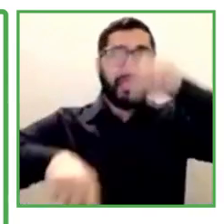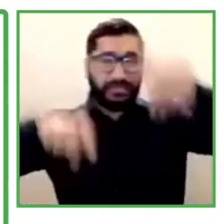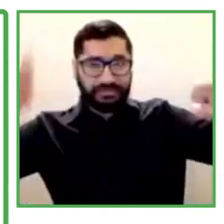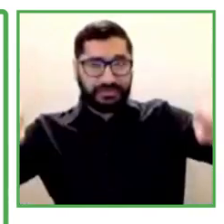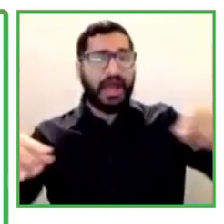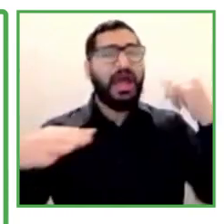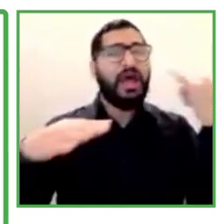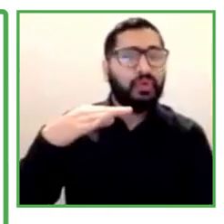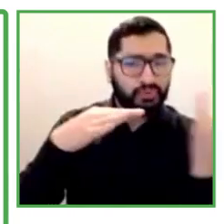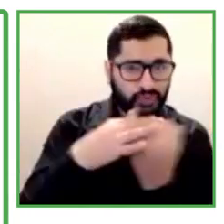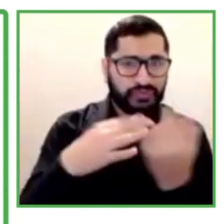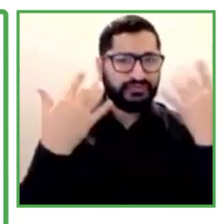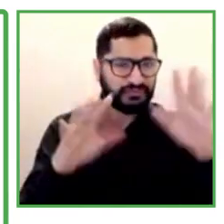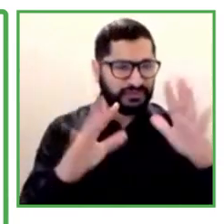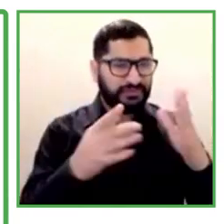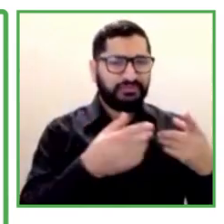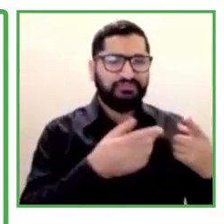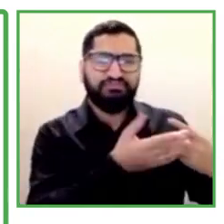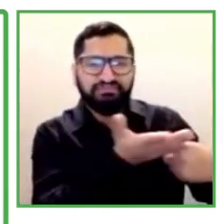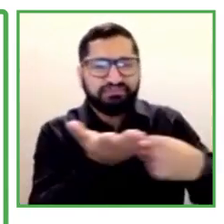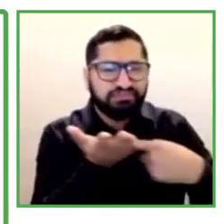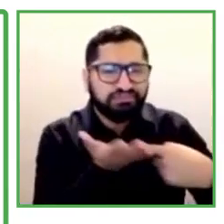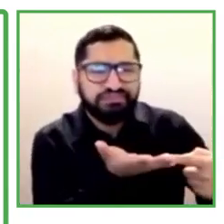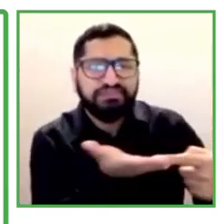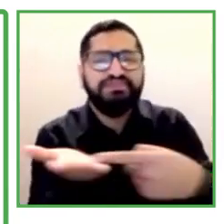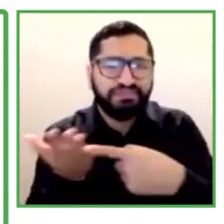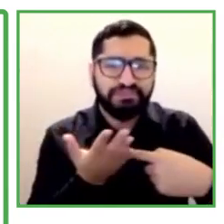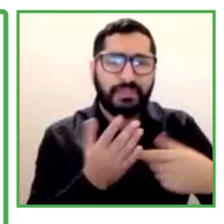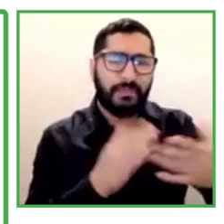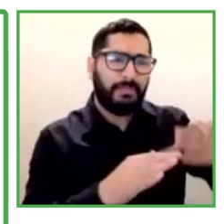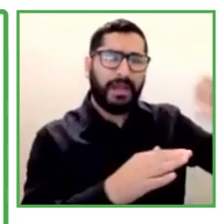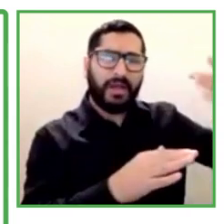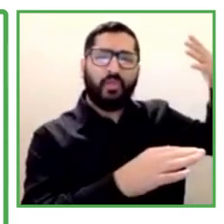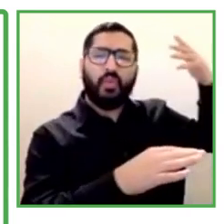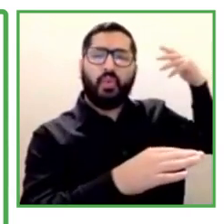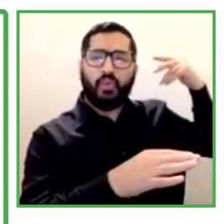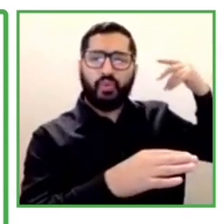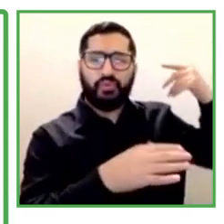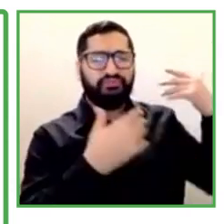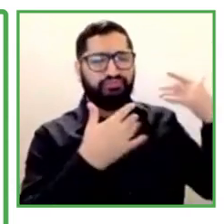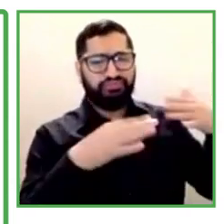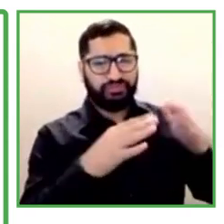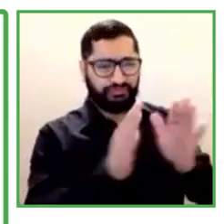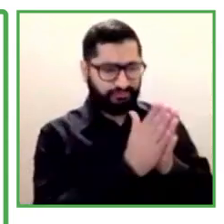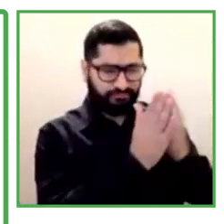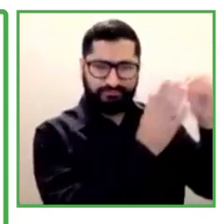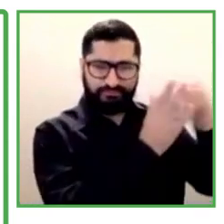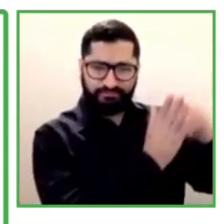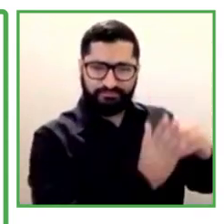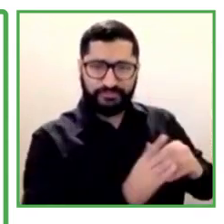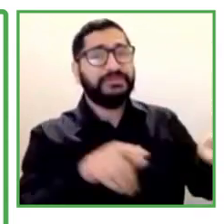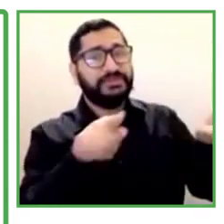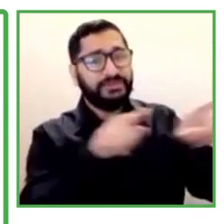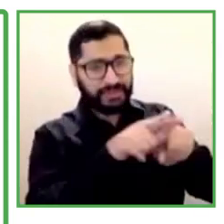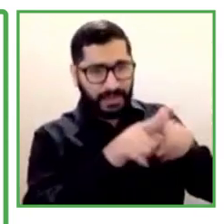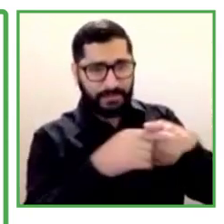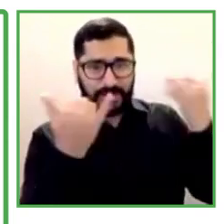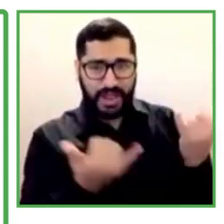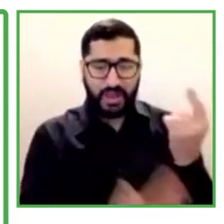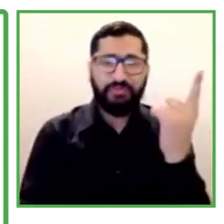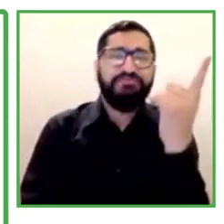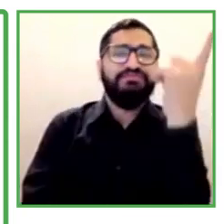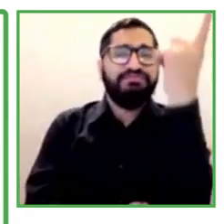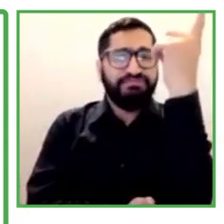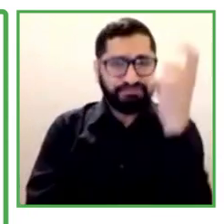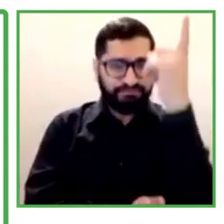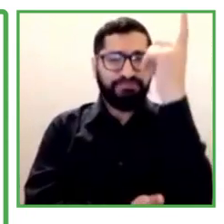To start with definitions of these similar concepts, diversity and